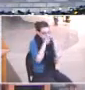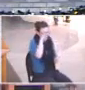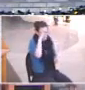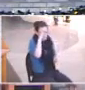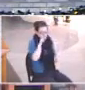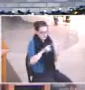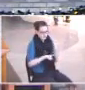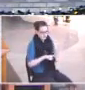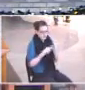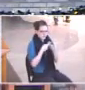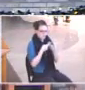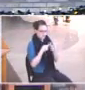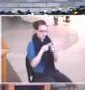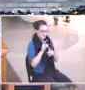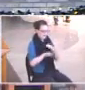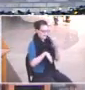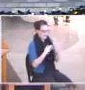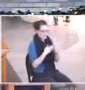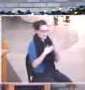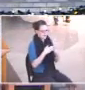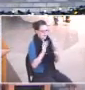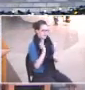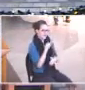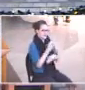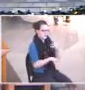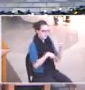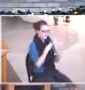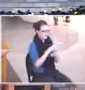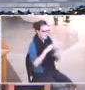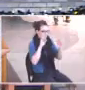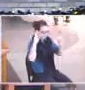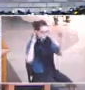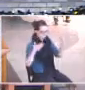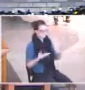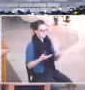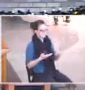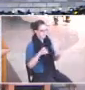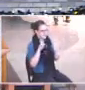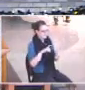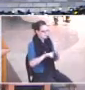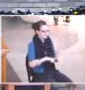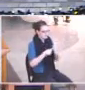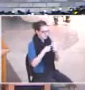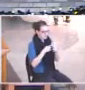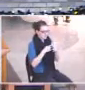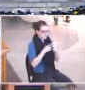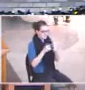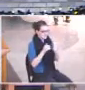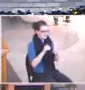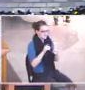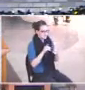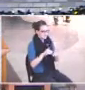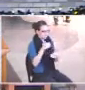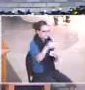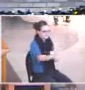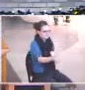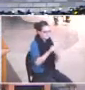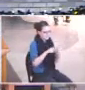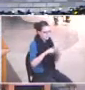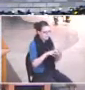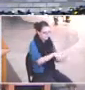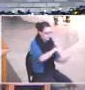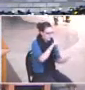our own little sphere, our own little world, and sometimes we need to be drawn out so that we can learn new